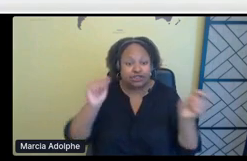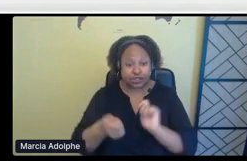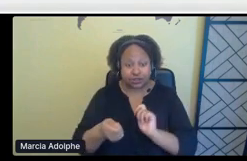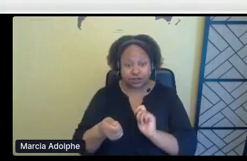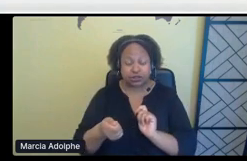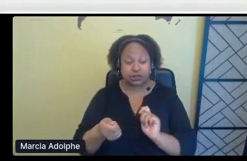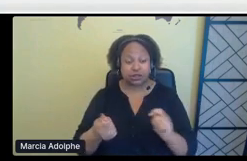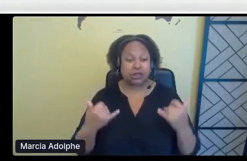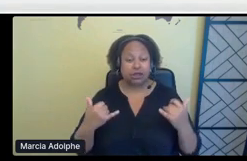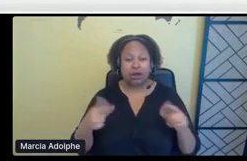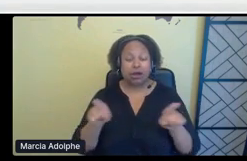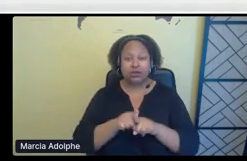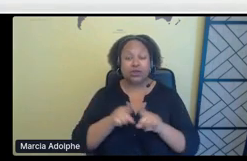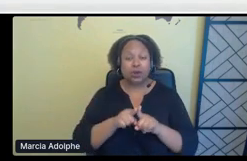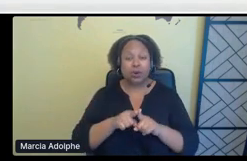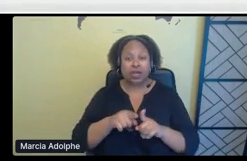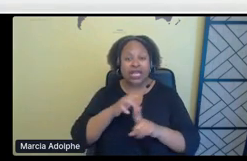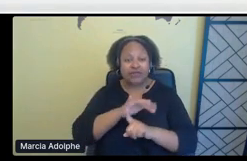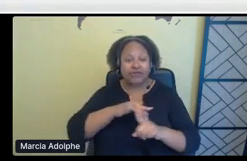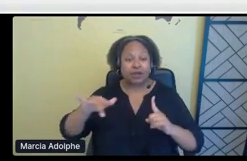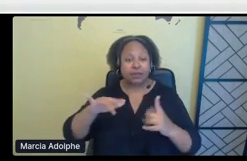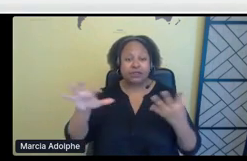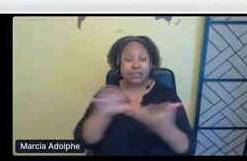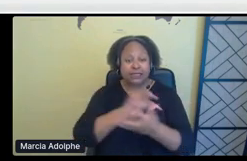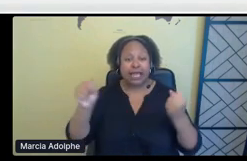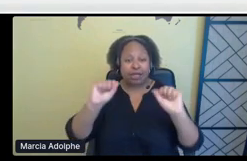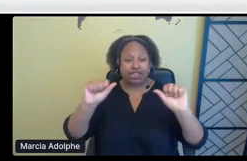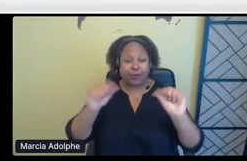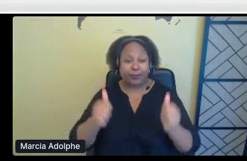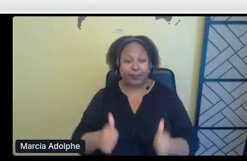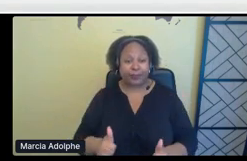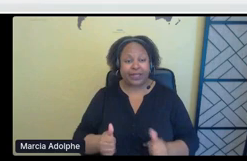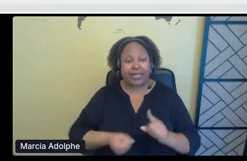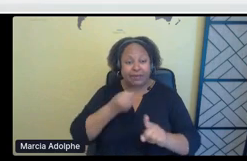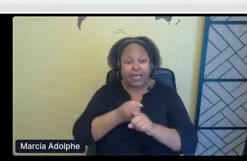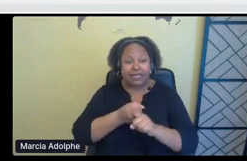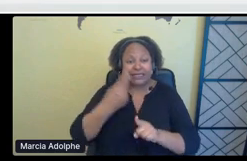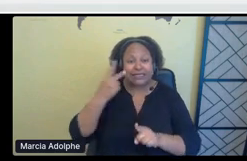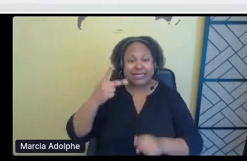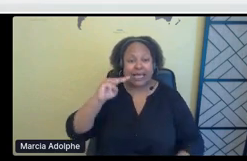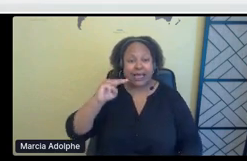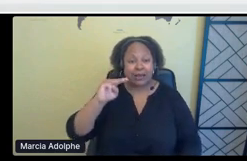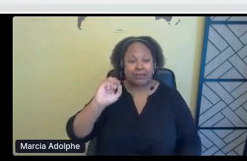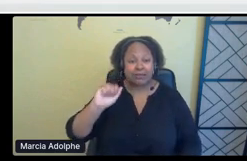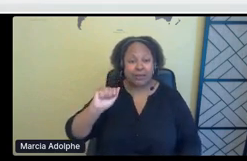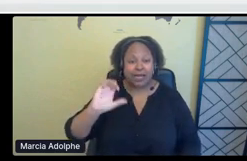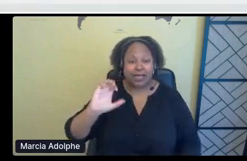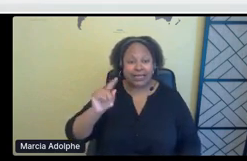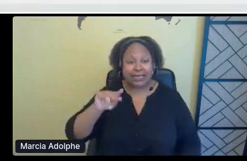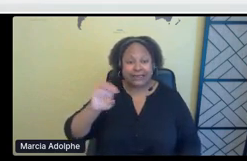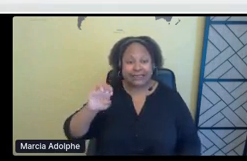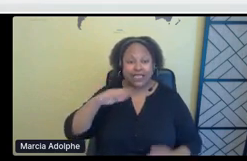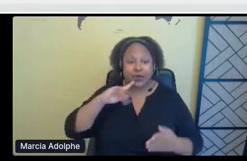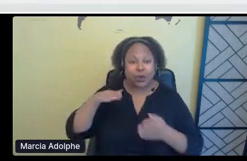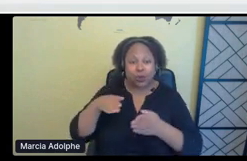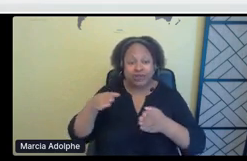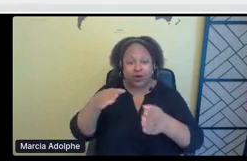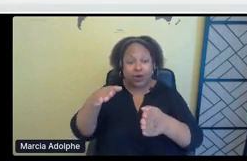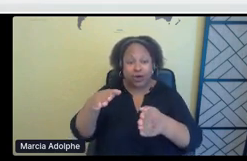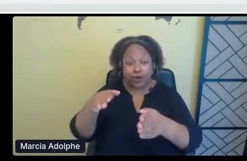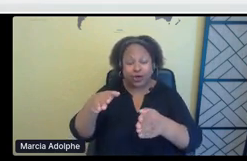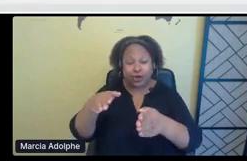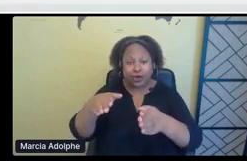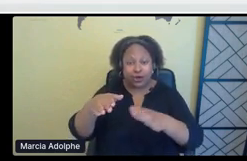just environmental degradation and impact. Um, you can see here the McKenzie river basin. the slide on the top left is